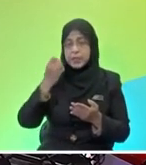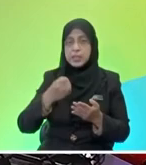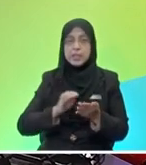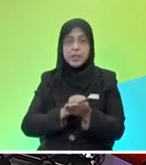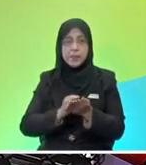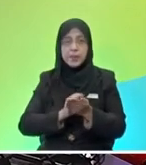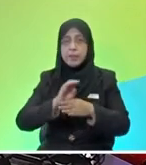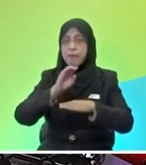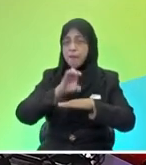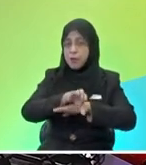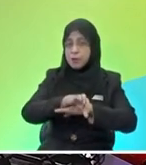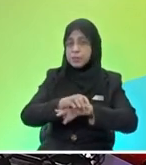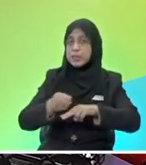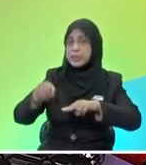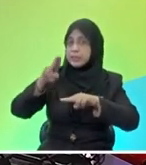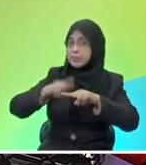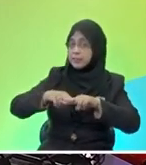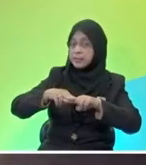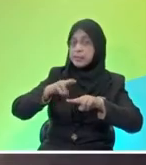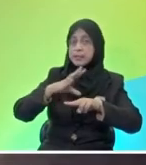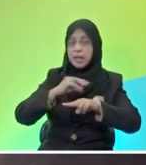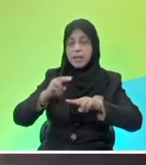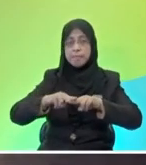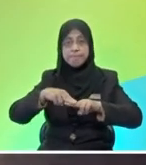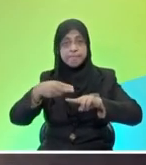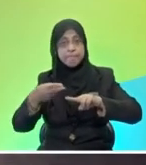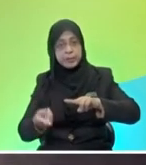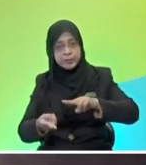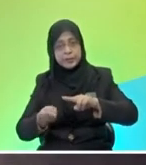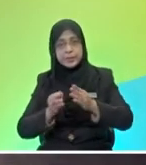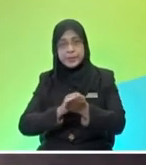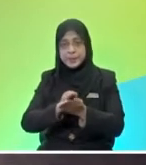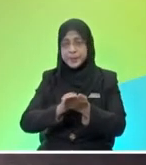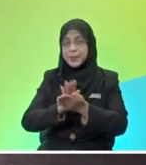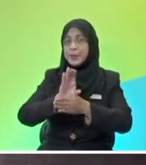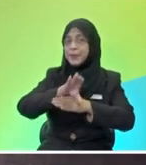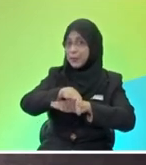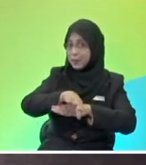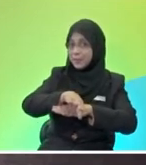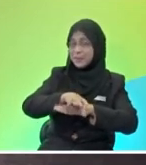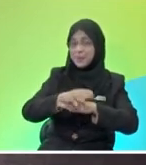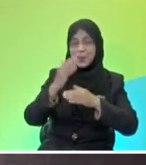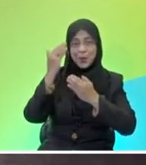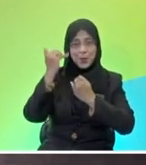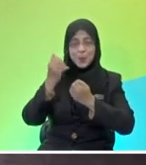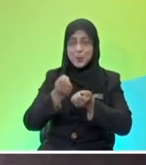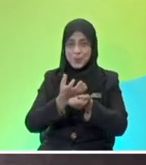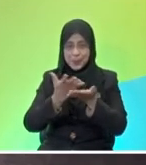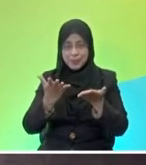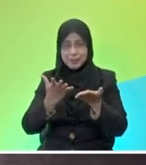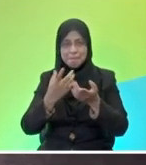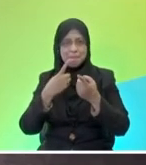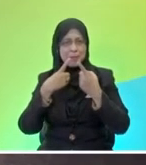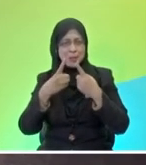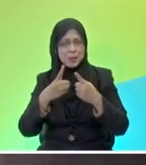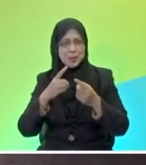increase and how to reduce frictional force oh i think and i'm sure our students are amazing in answering the questions of mr